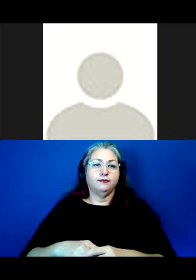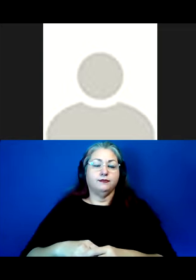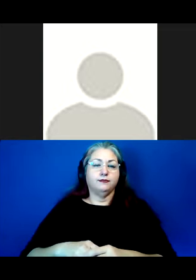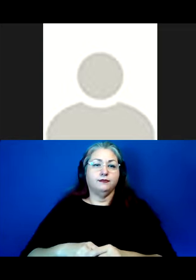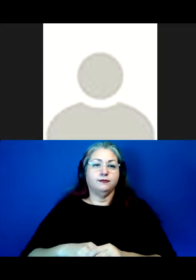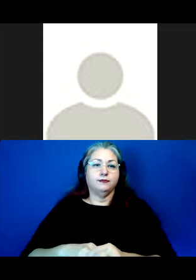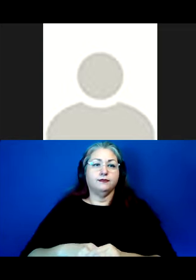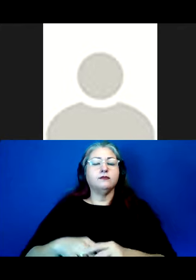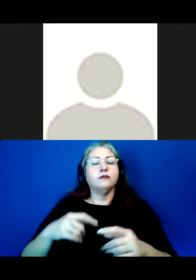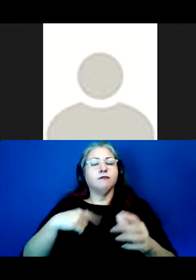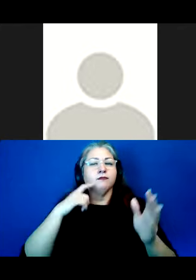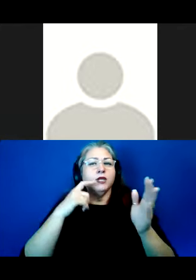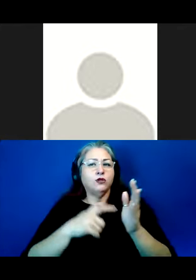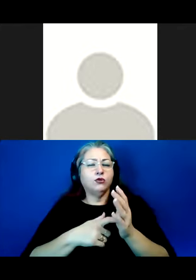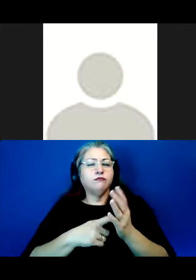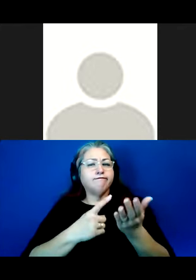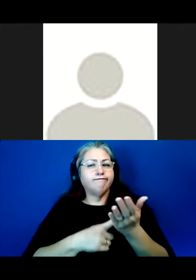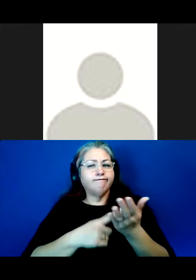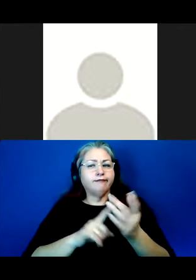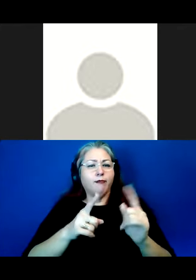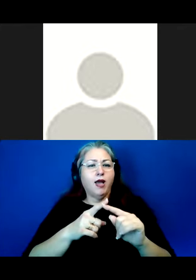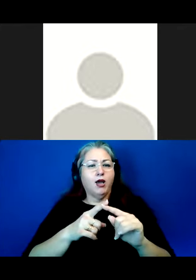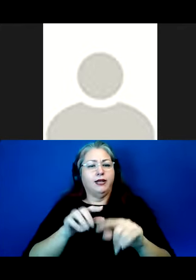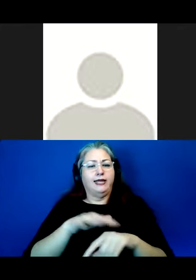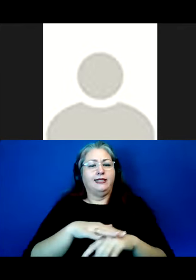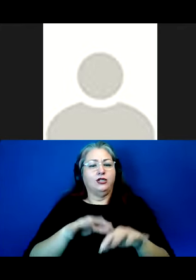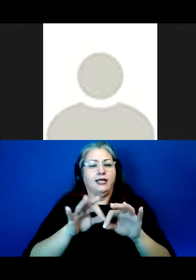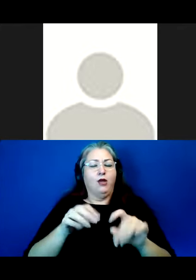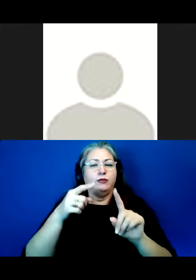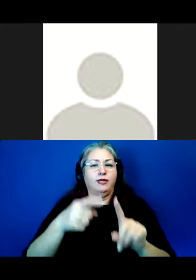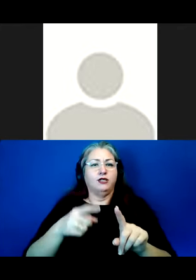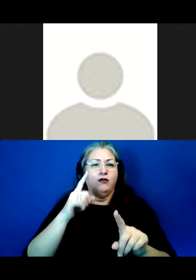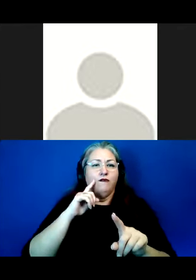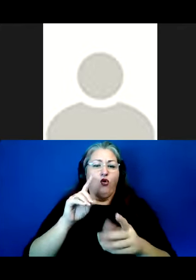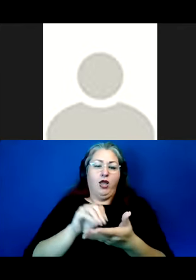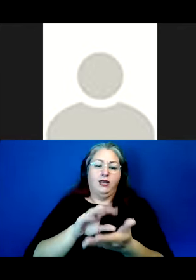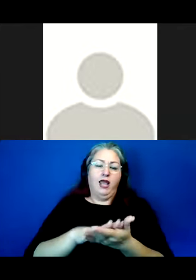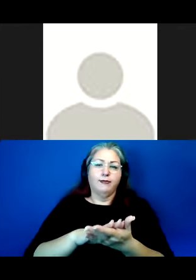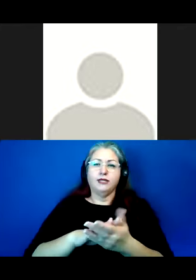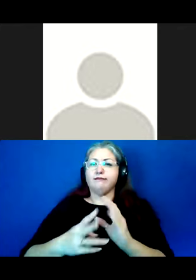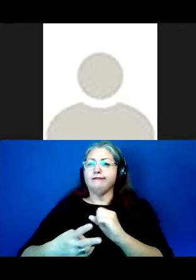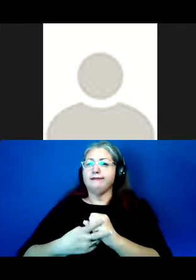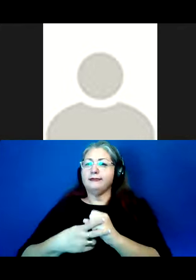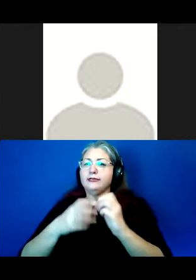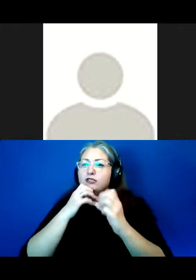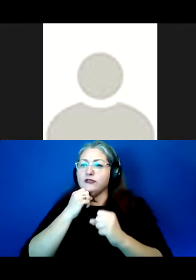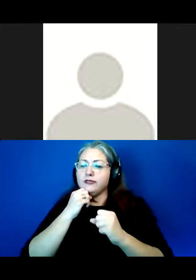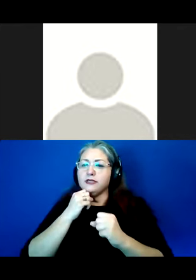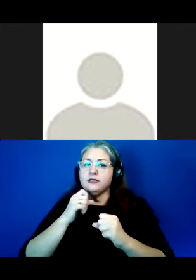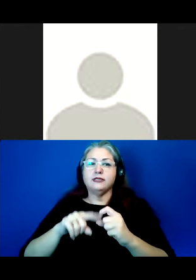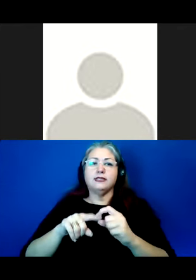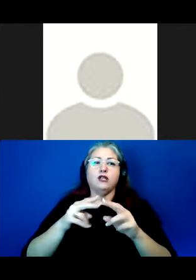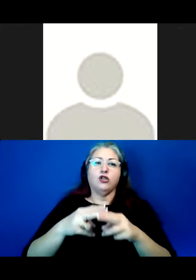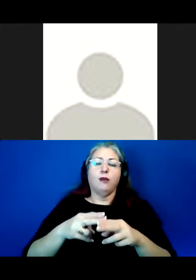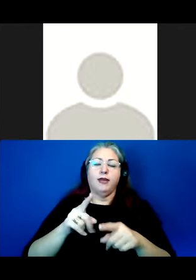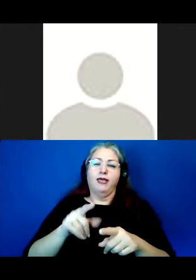I observed that a lot of discussions about indigenous languages, particularly within the frame of documentation and conservation, reference a trajectory